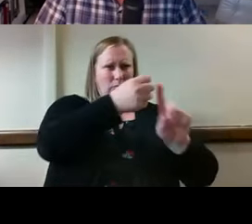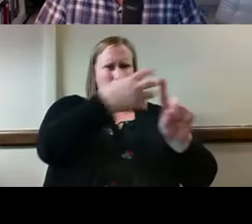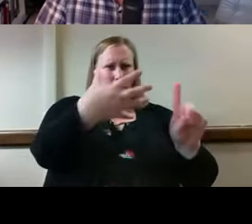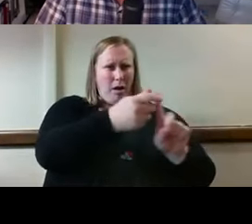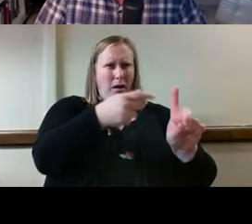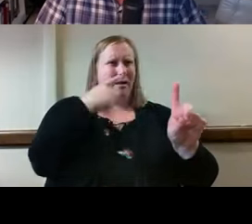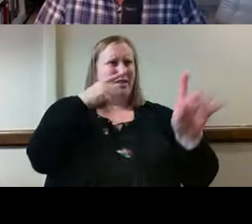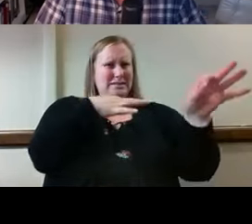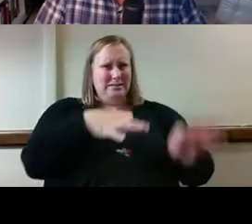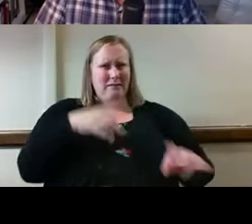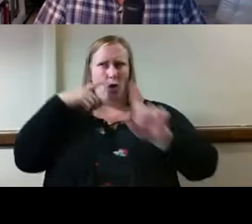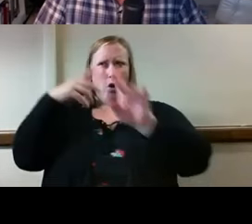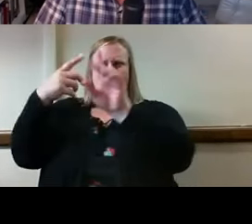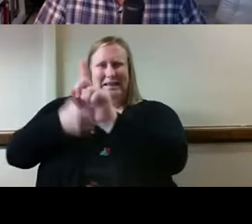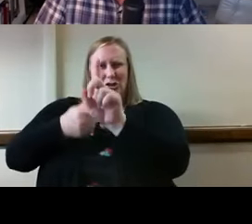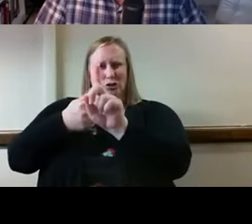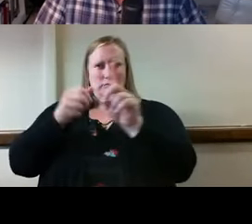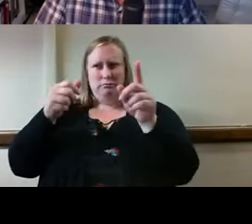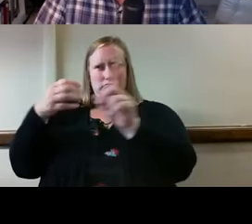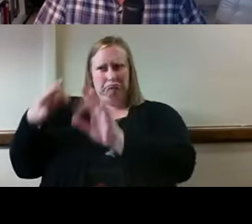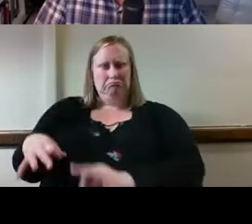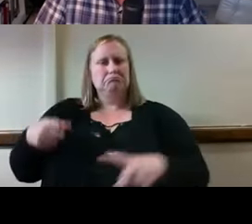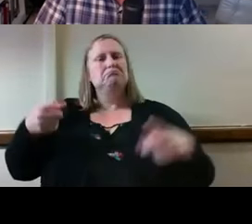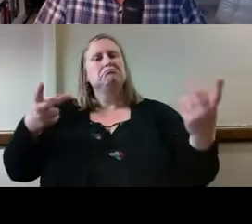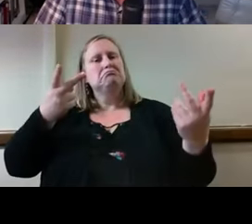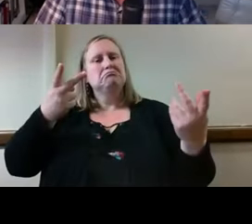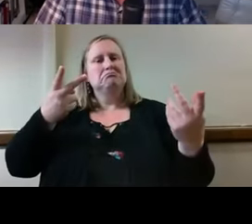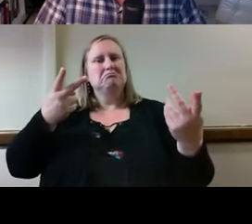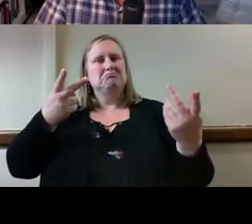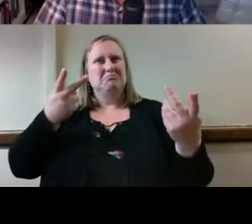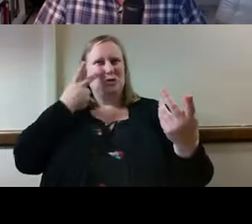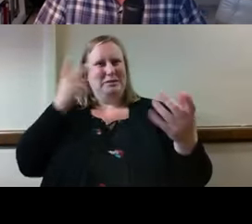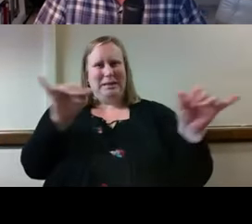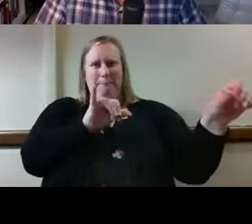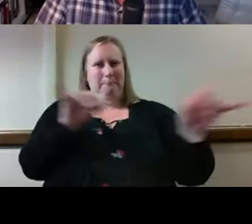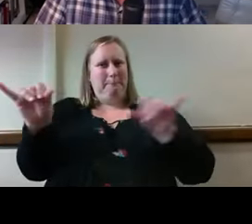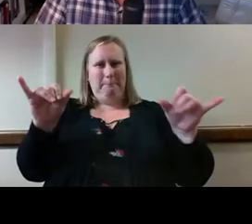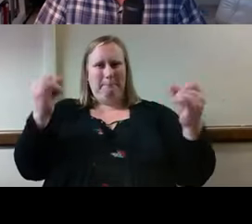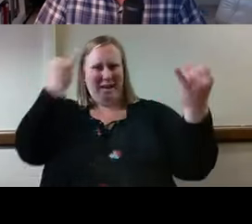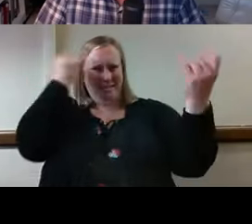of these principles, you'd see that really we're talking about the same ideas.